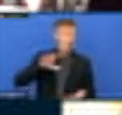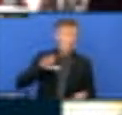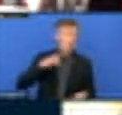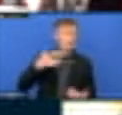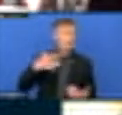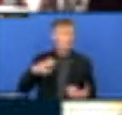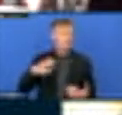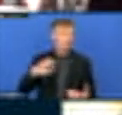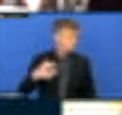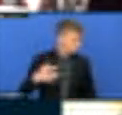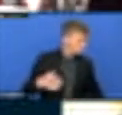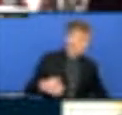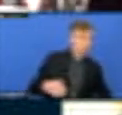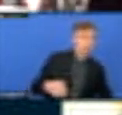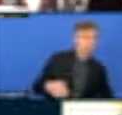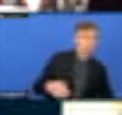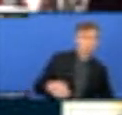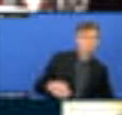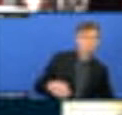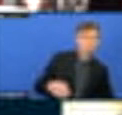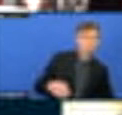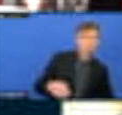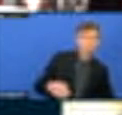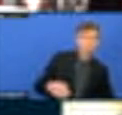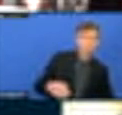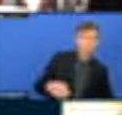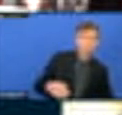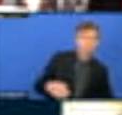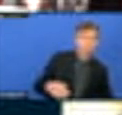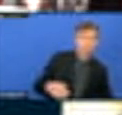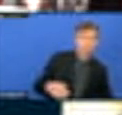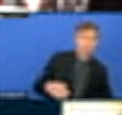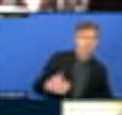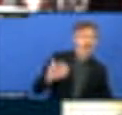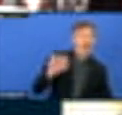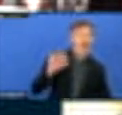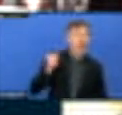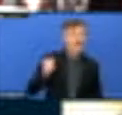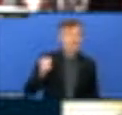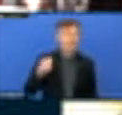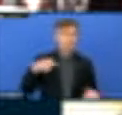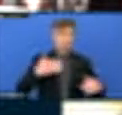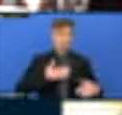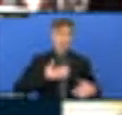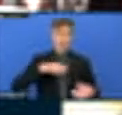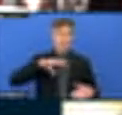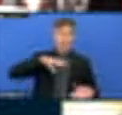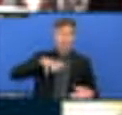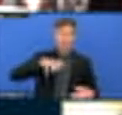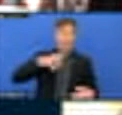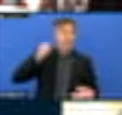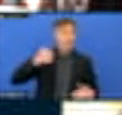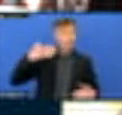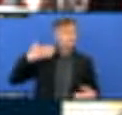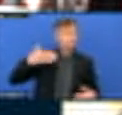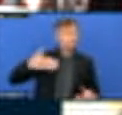as long the army army non-conventional invest in a locality, their point of